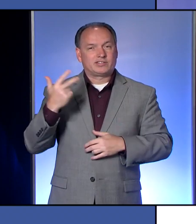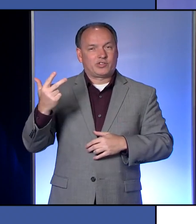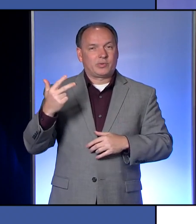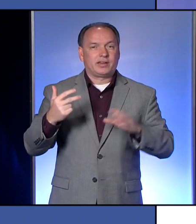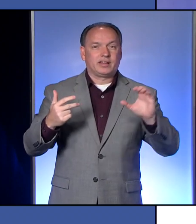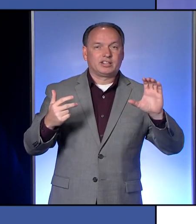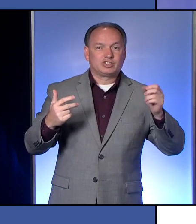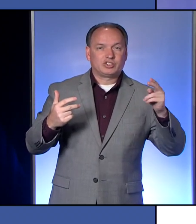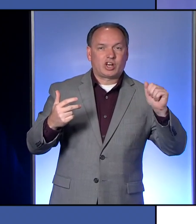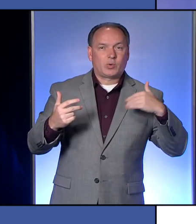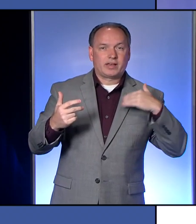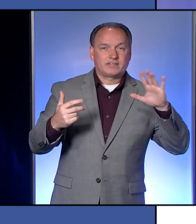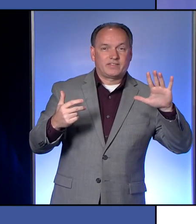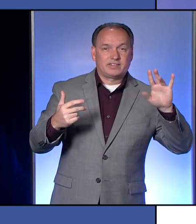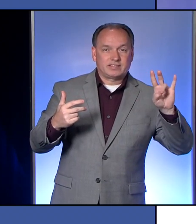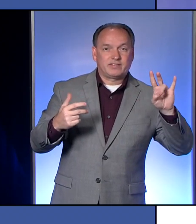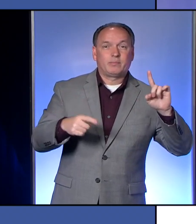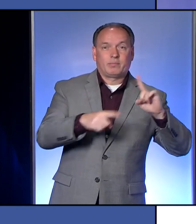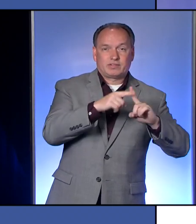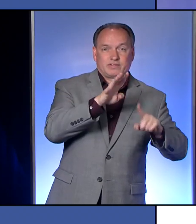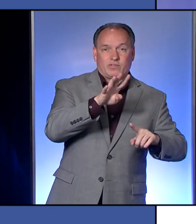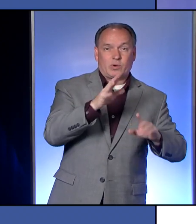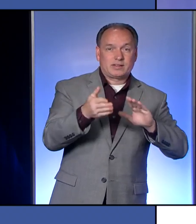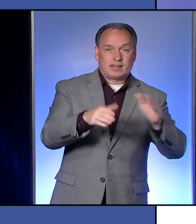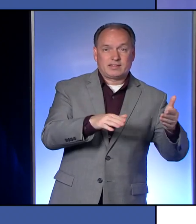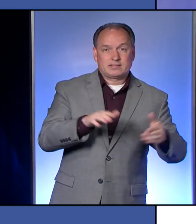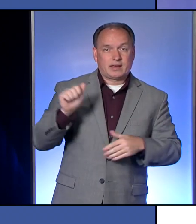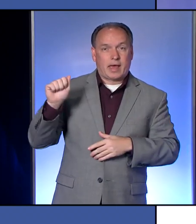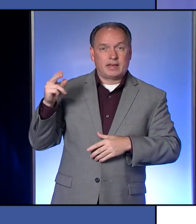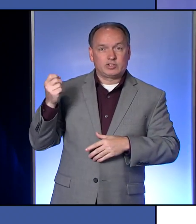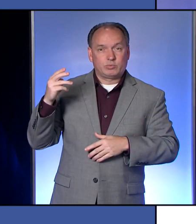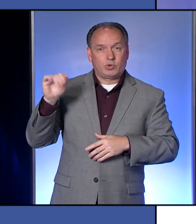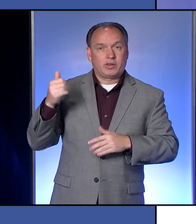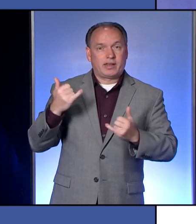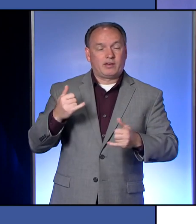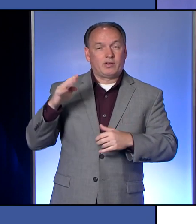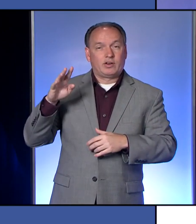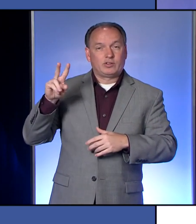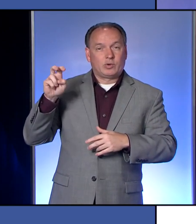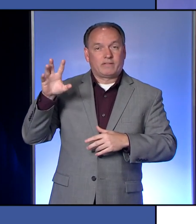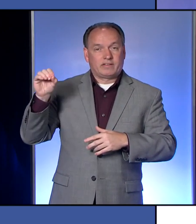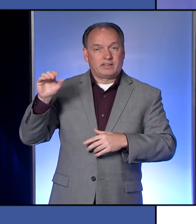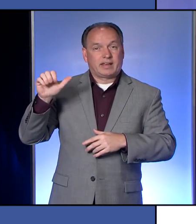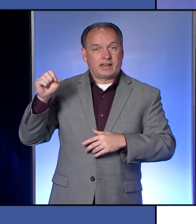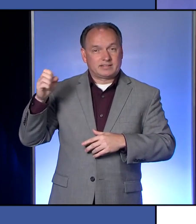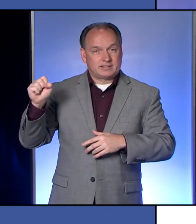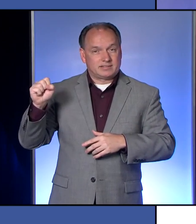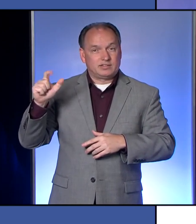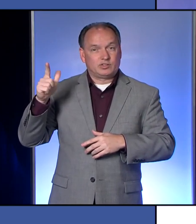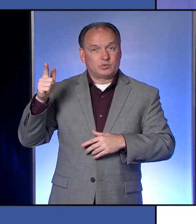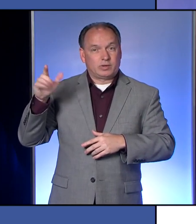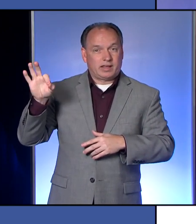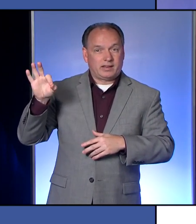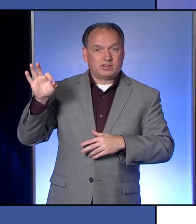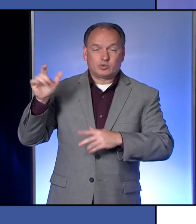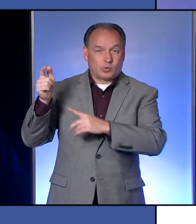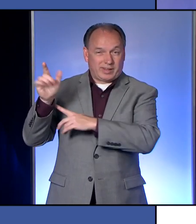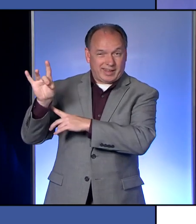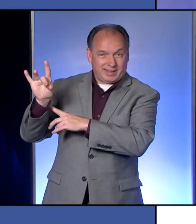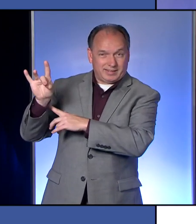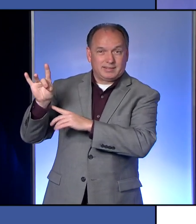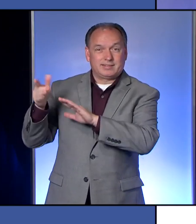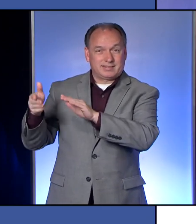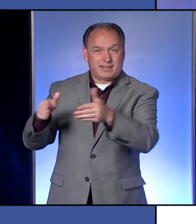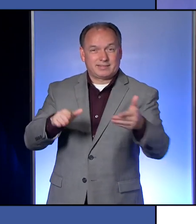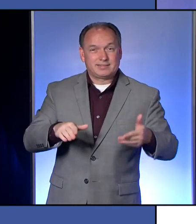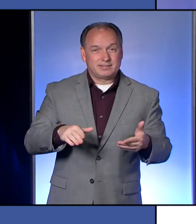Chautauqua County 57 cases and four deaths. And Ashtabula County, 250 cases, 28 deaths. So as you can see,